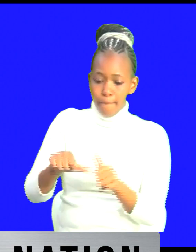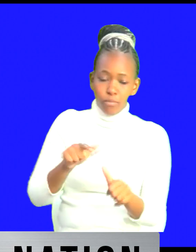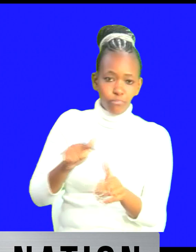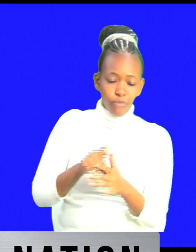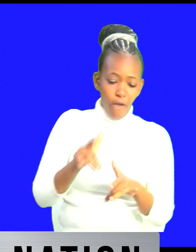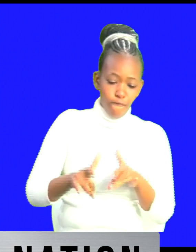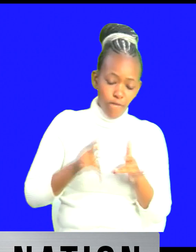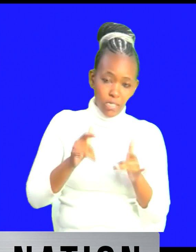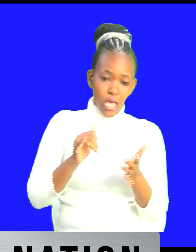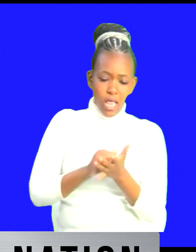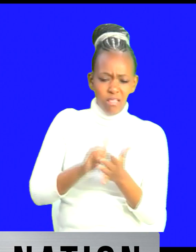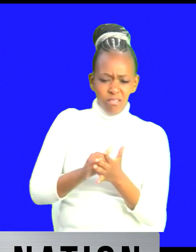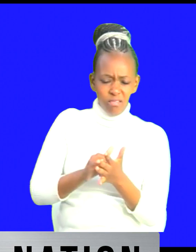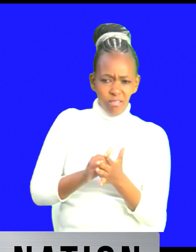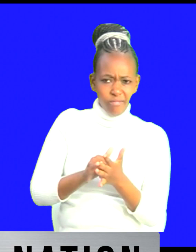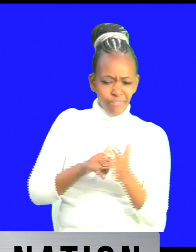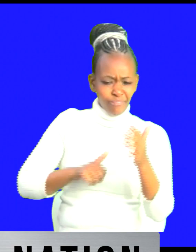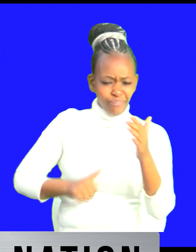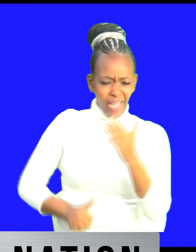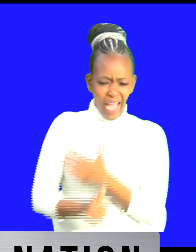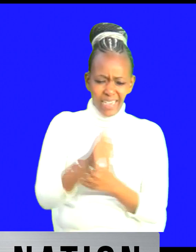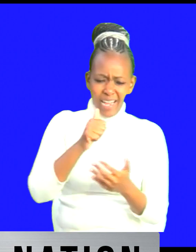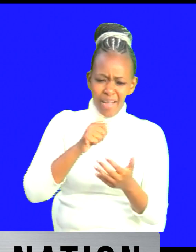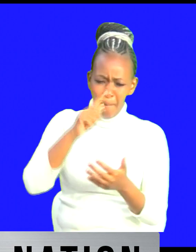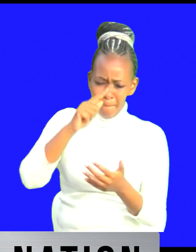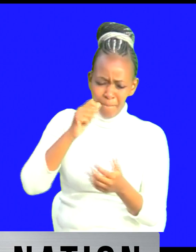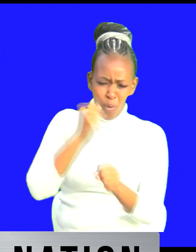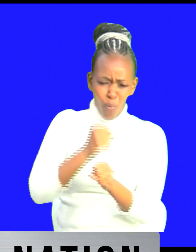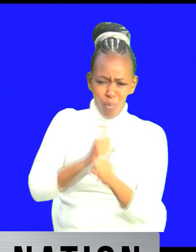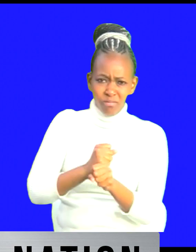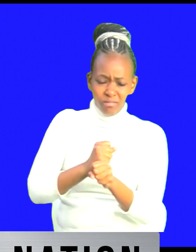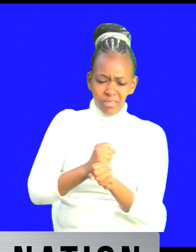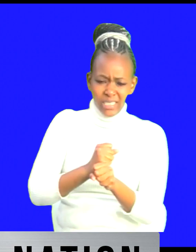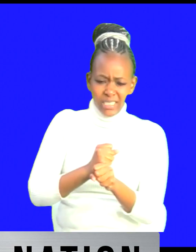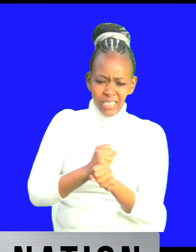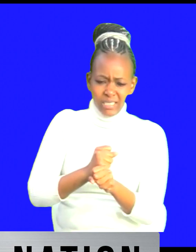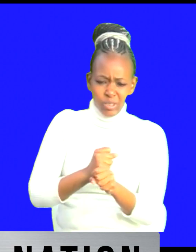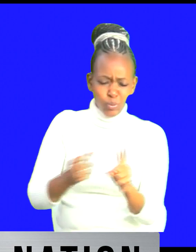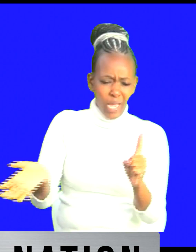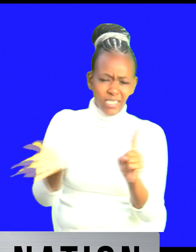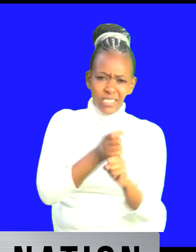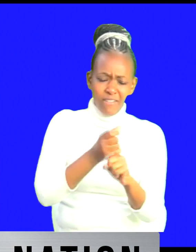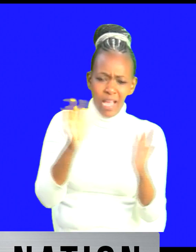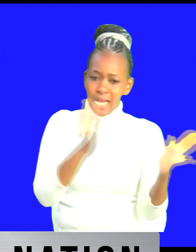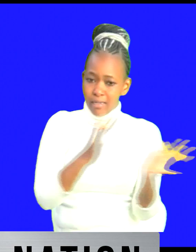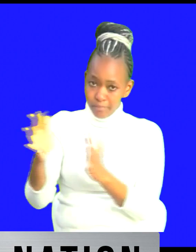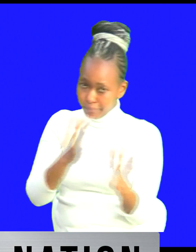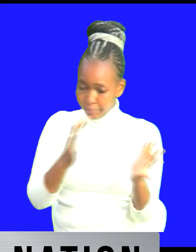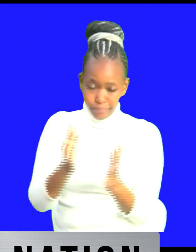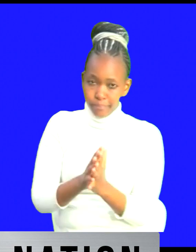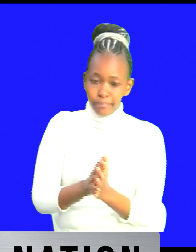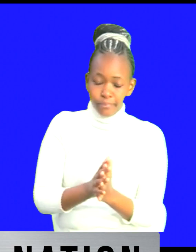felt that we have underperformed in pursuing uh justice climate justice in this in this in this planet